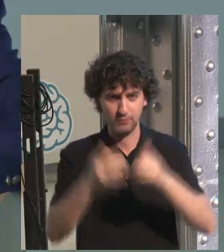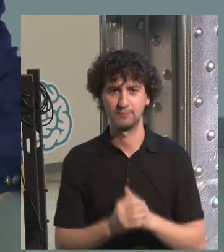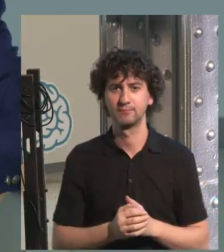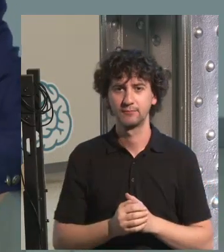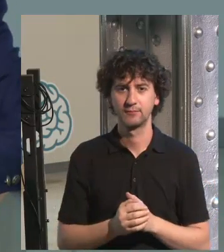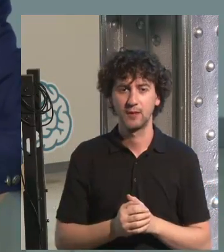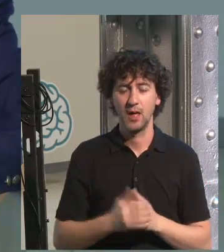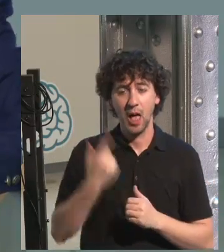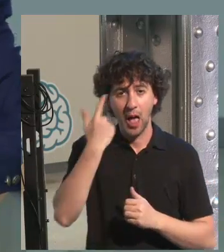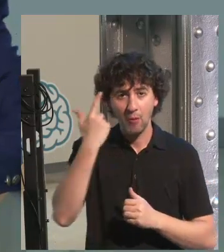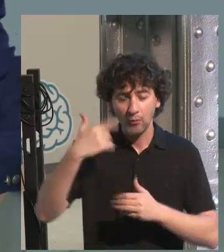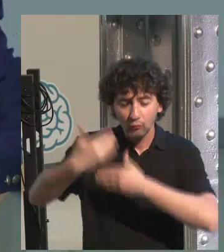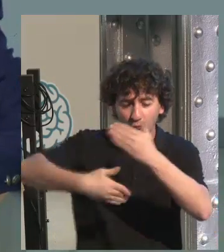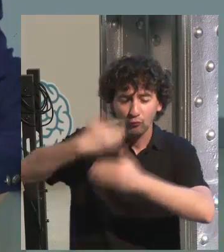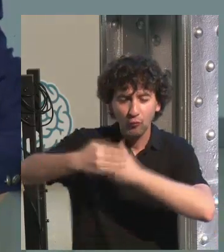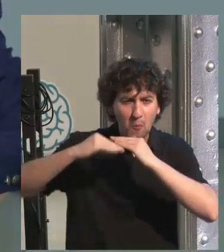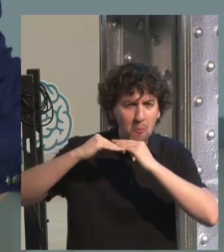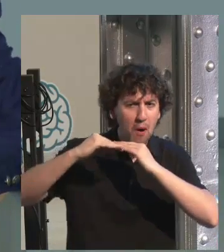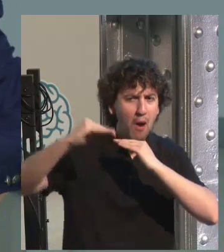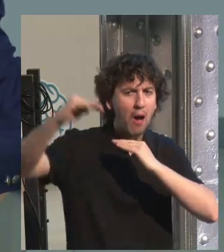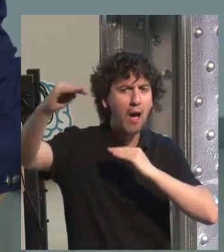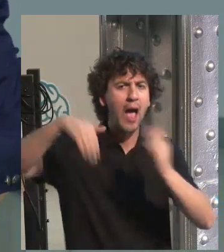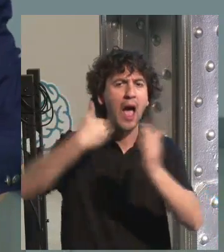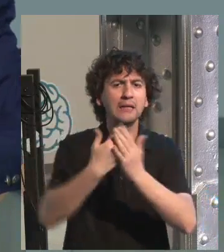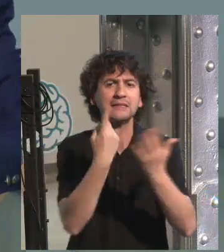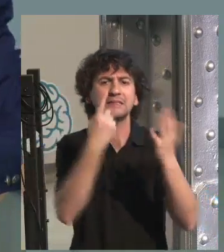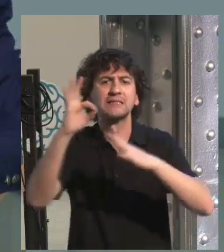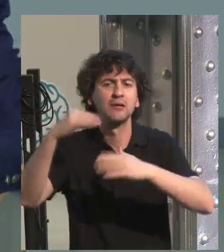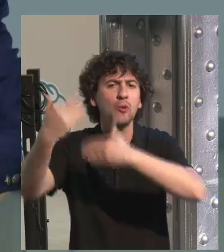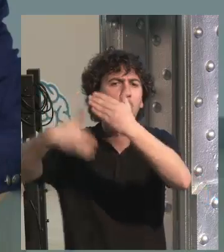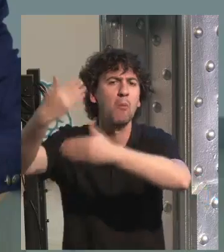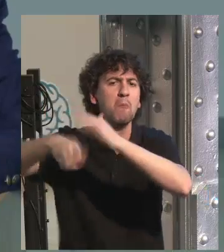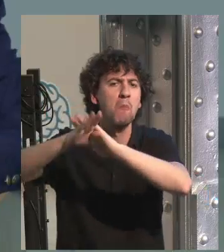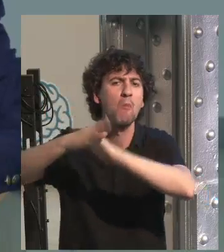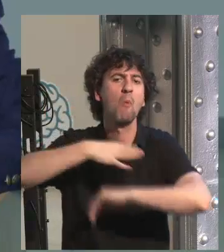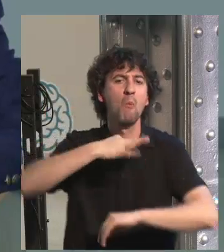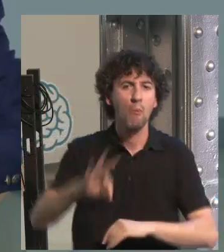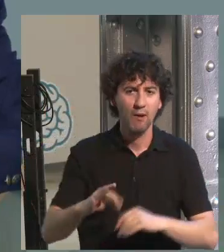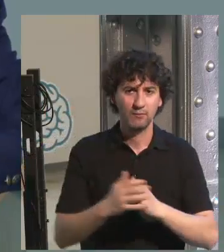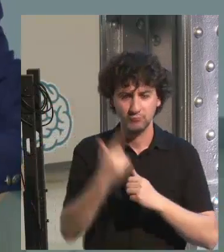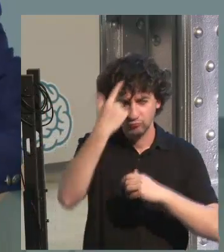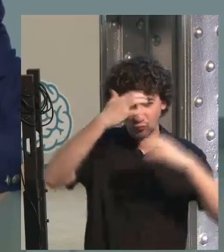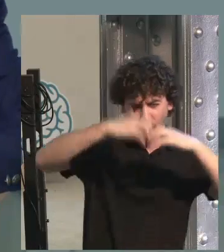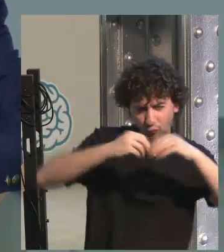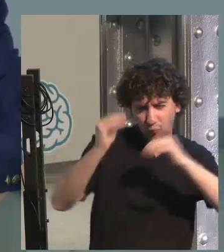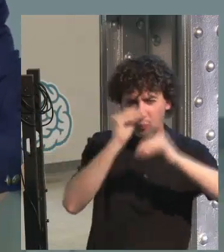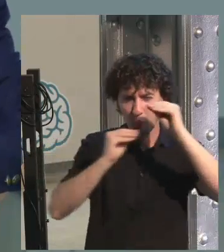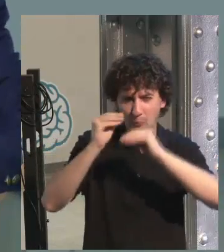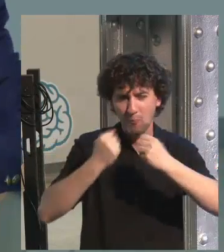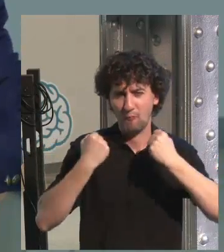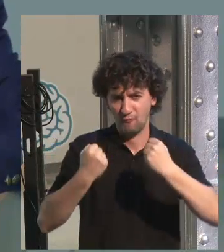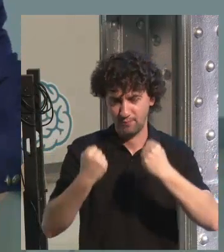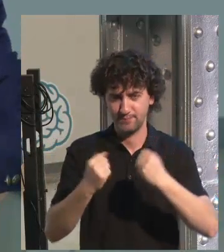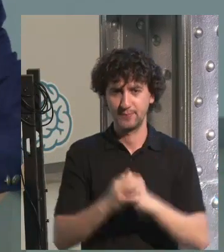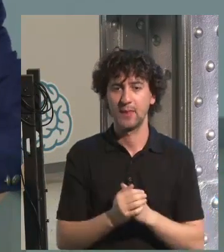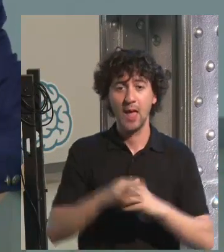working memory of children that they need to keep active until 60 years old.